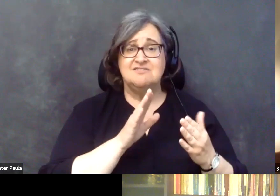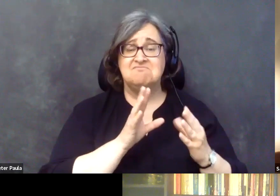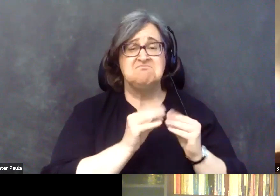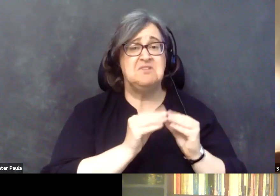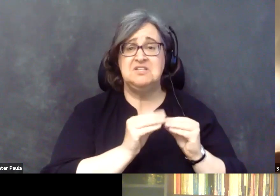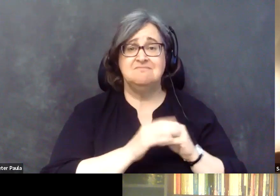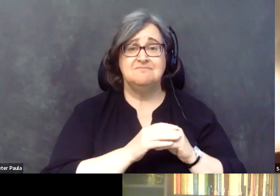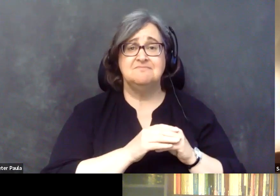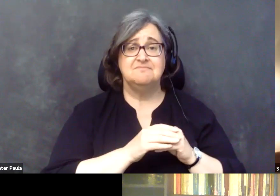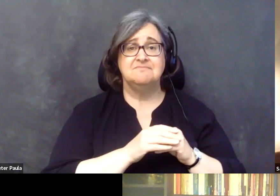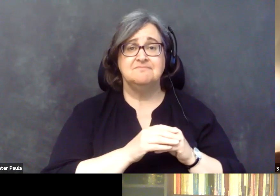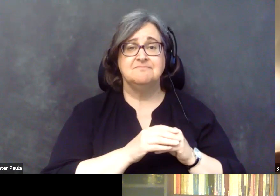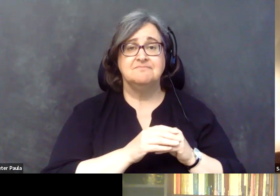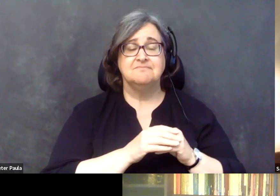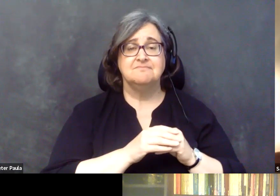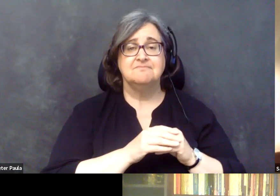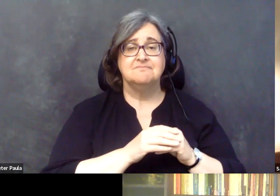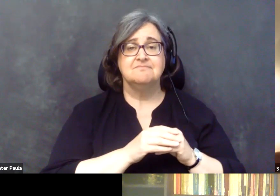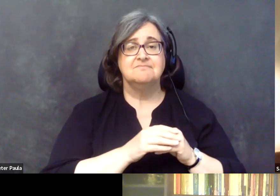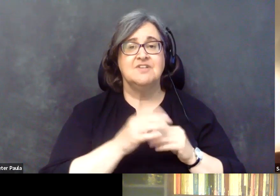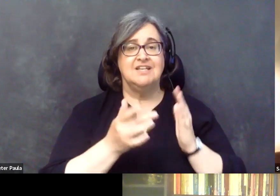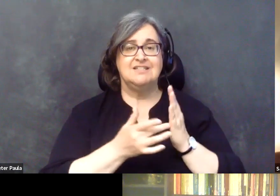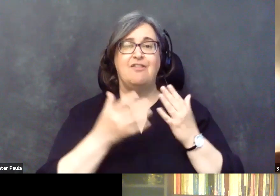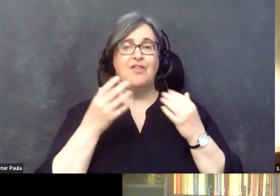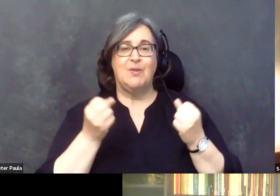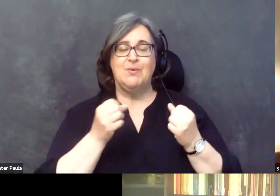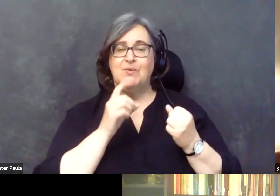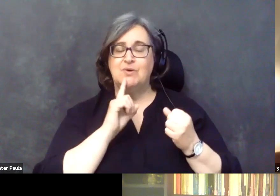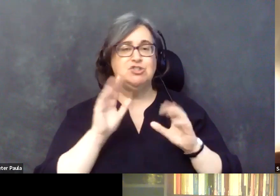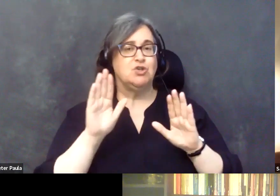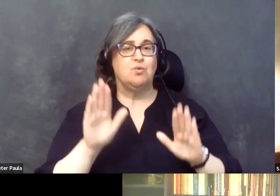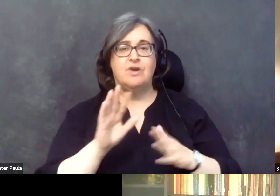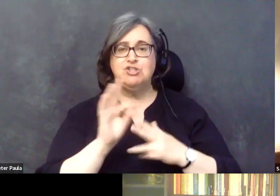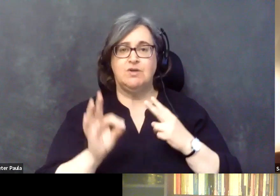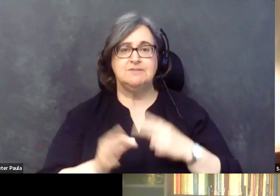encounter with your provider. Telehealth would be a great, uh,